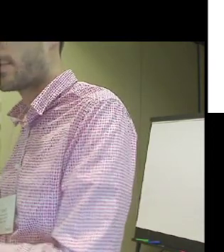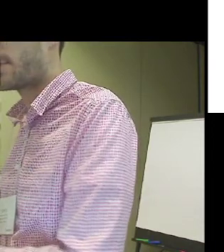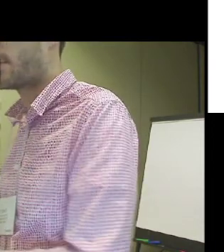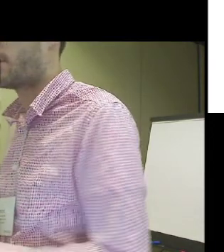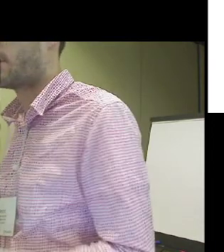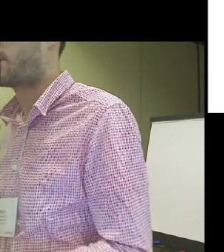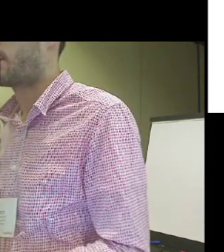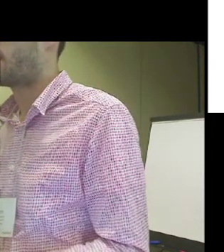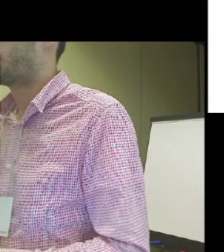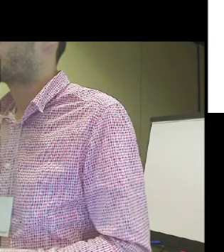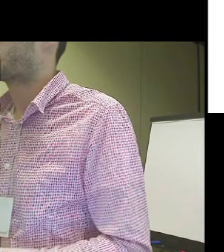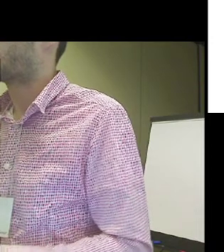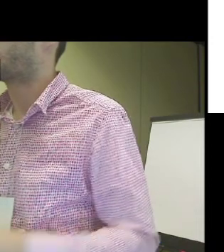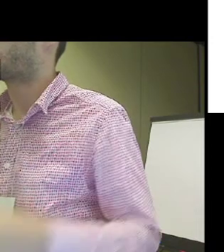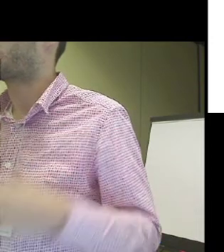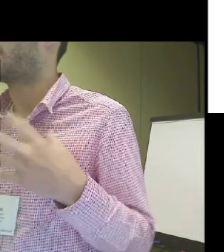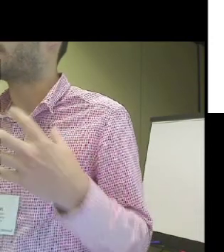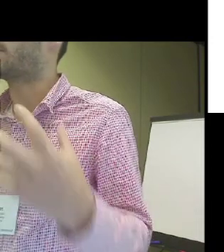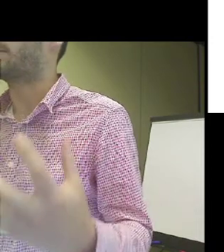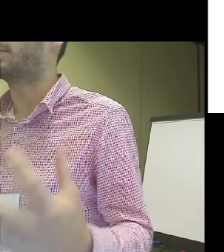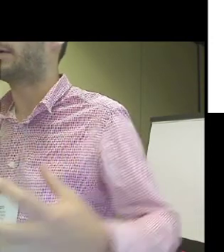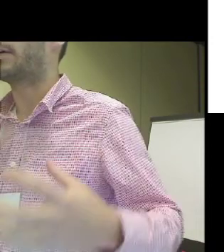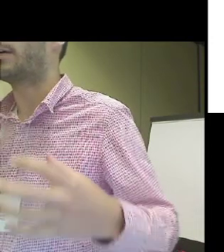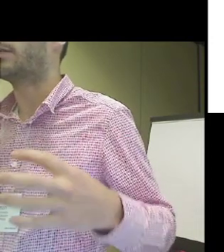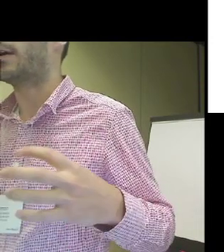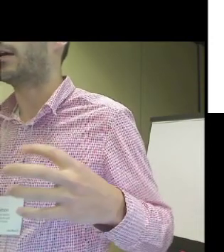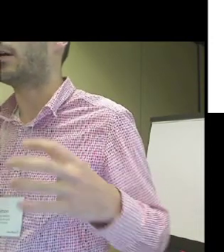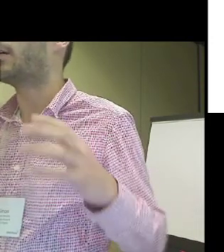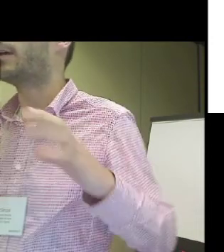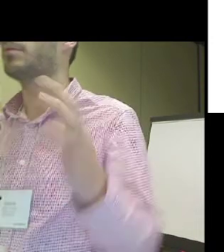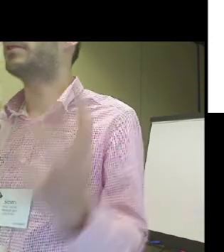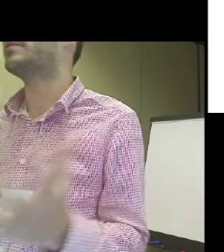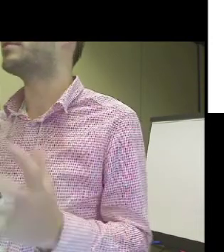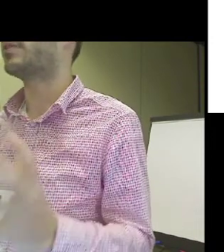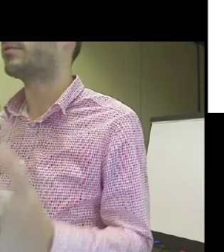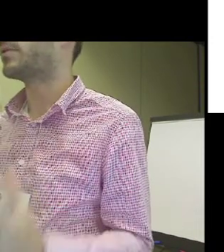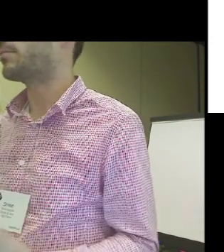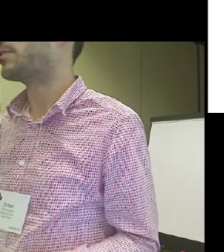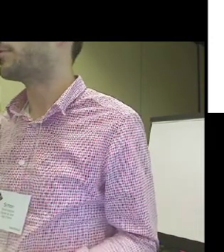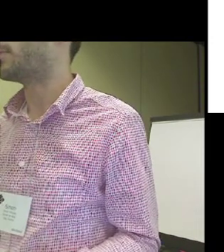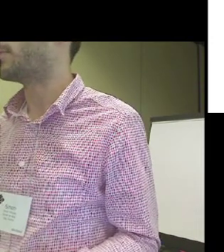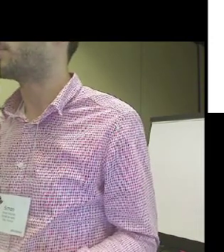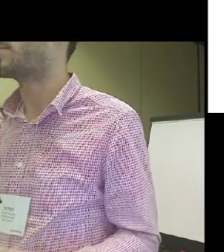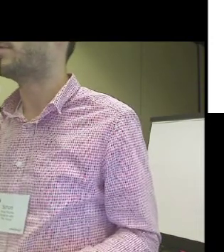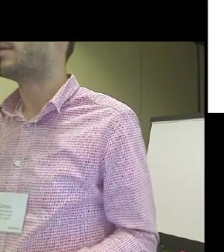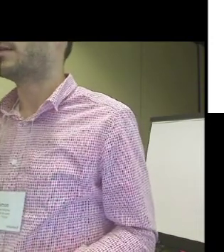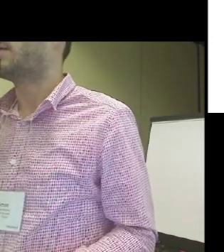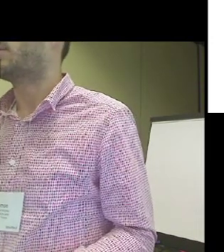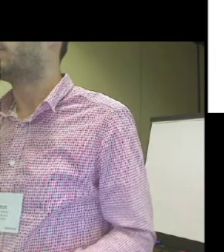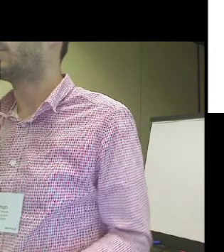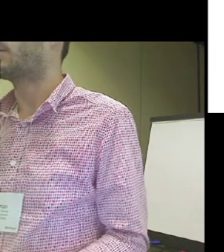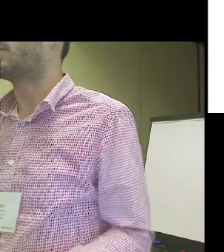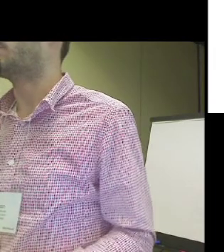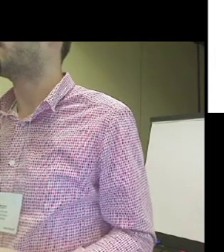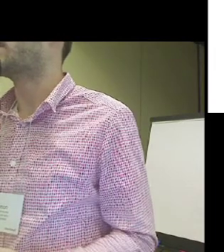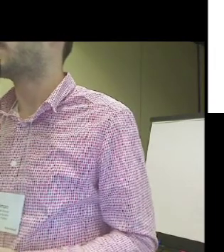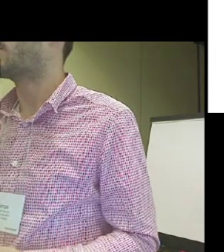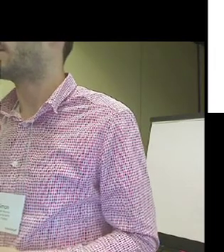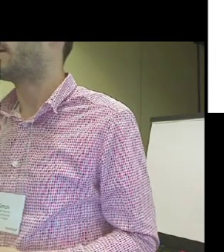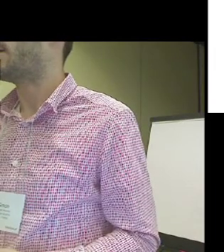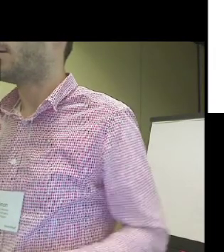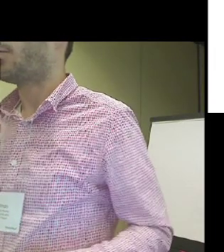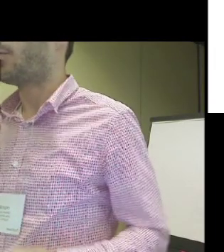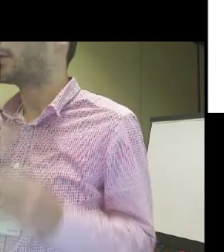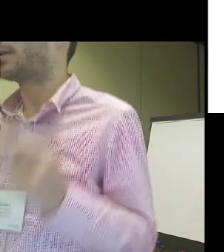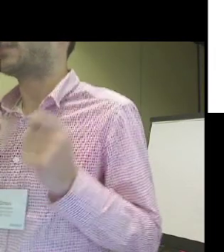institutions in our region. So we also try to say, okay, everybody doesn't have the same situation. So you can't come to